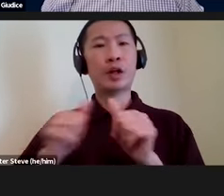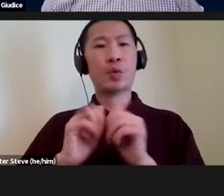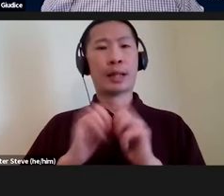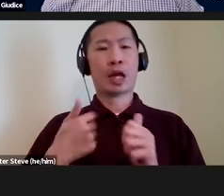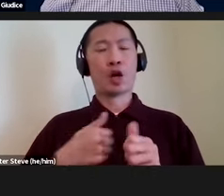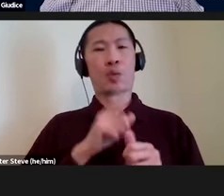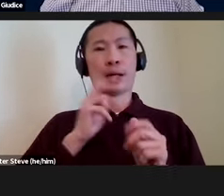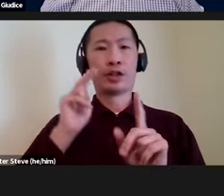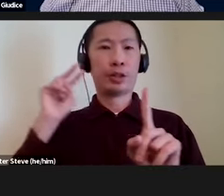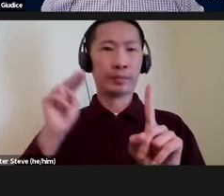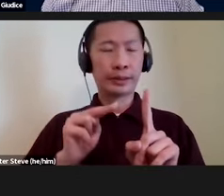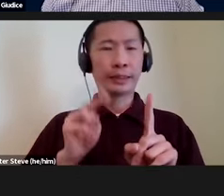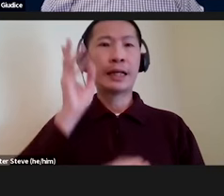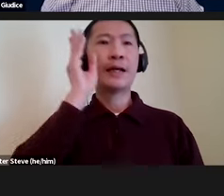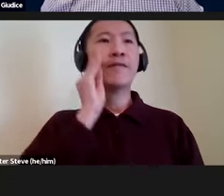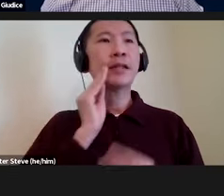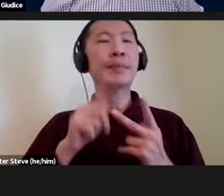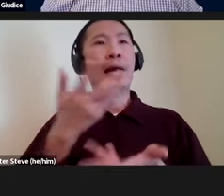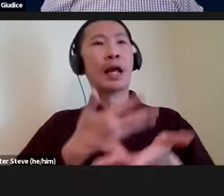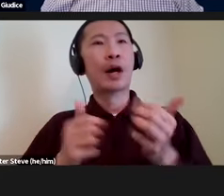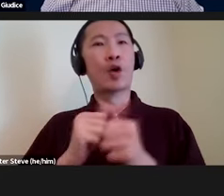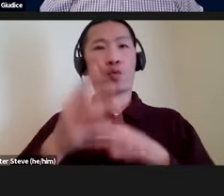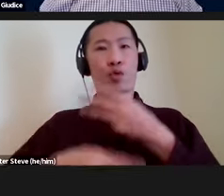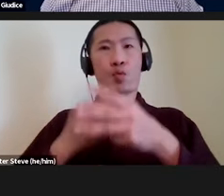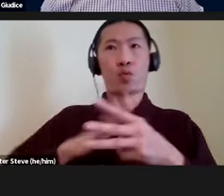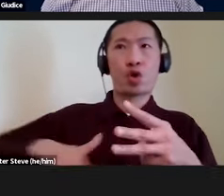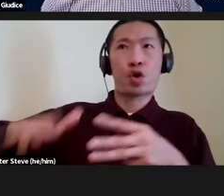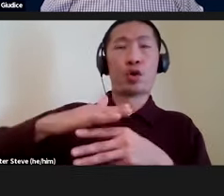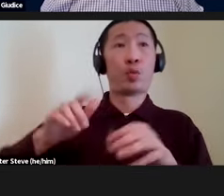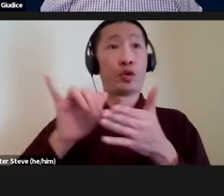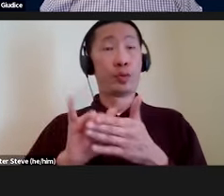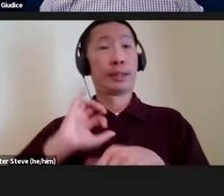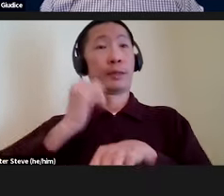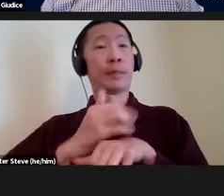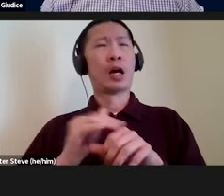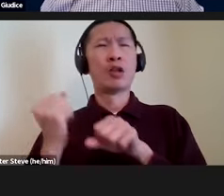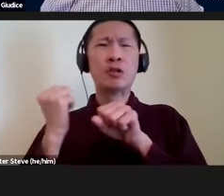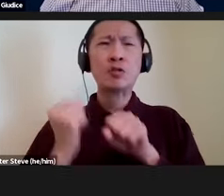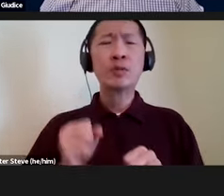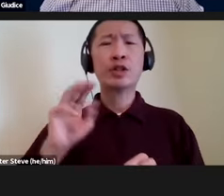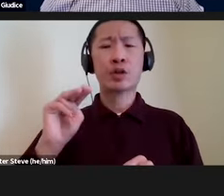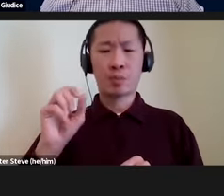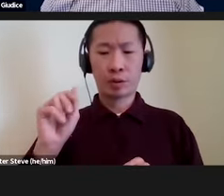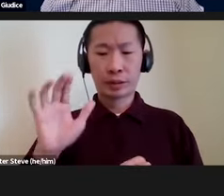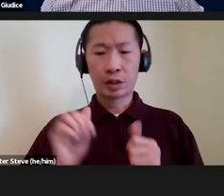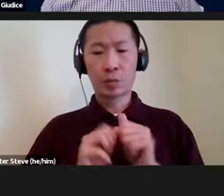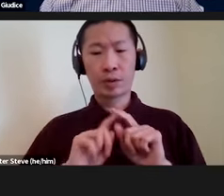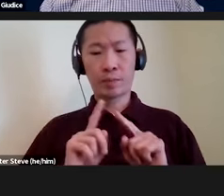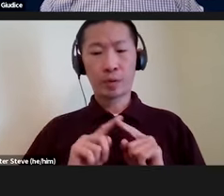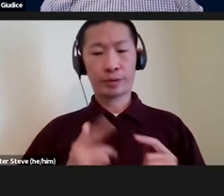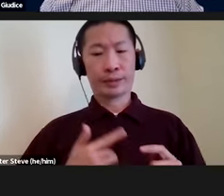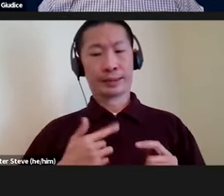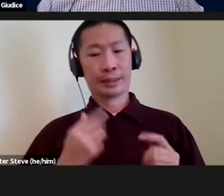actually perceive, experience, and interact with the world around us. So, we do this based on this rich mosaic of multi-sensory information.